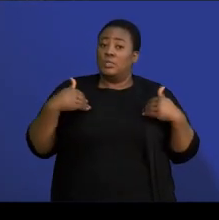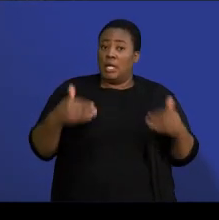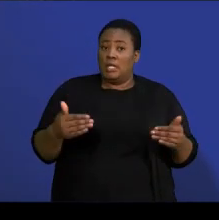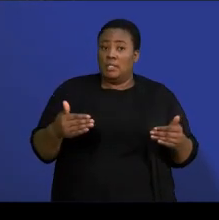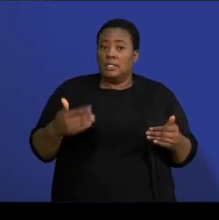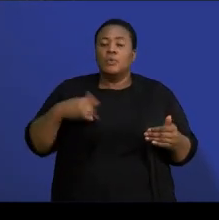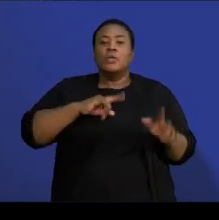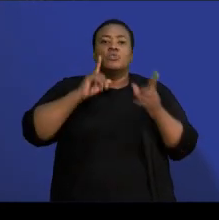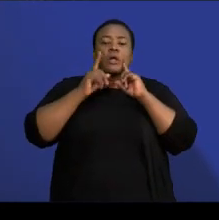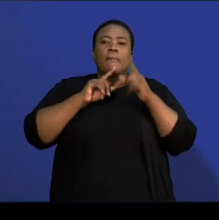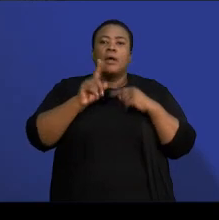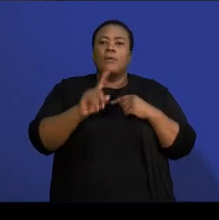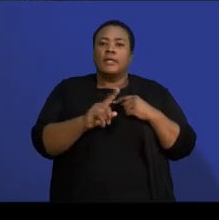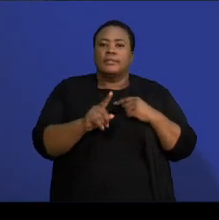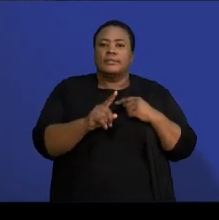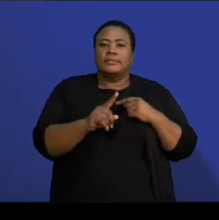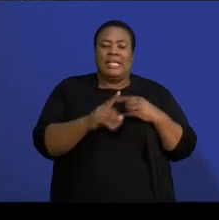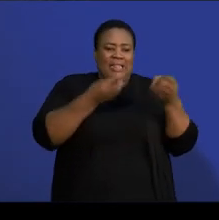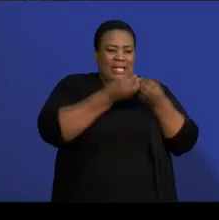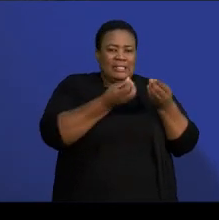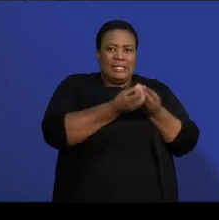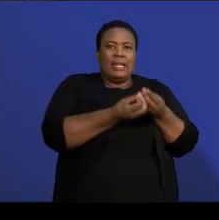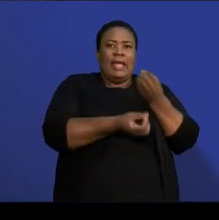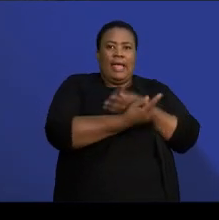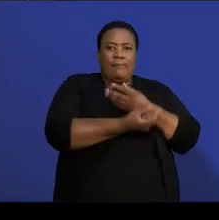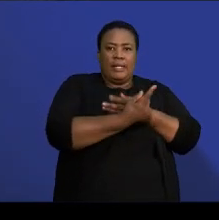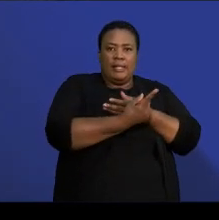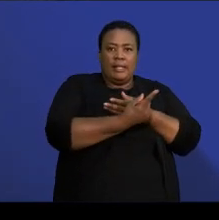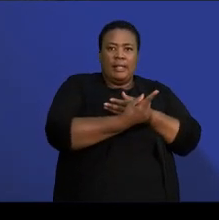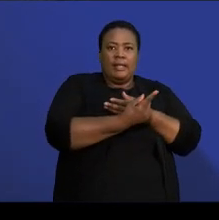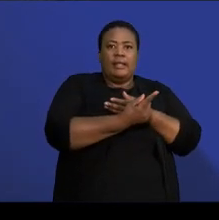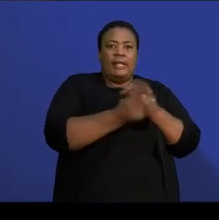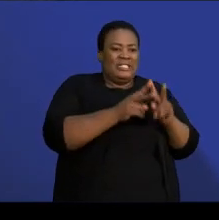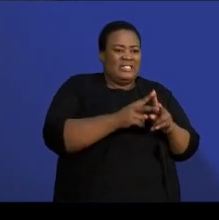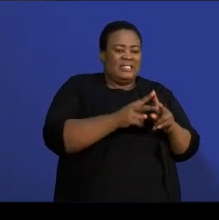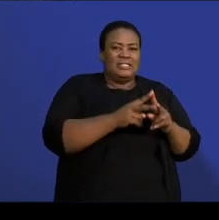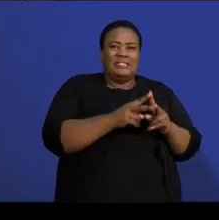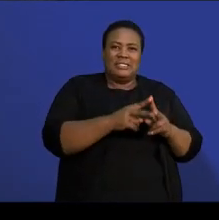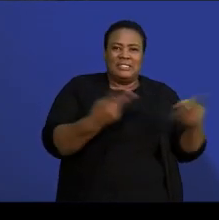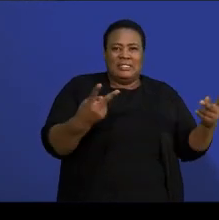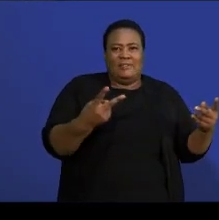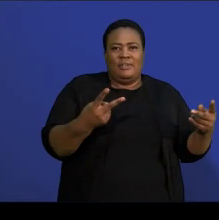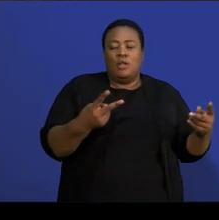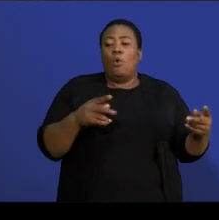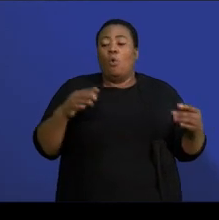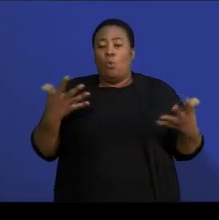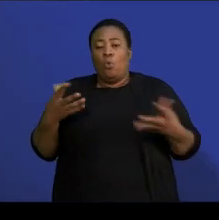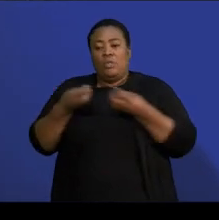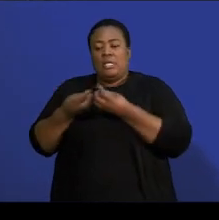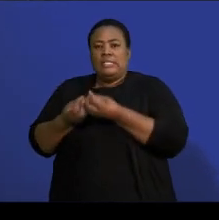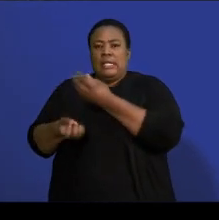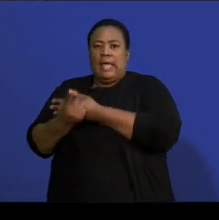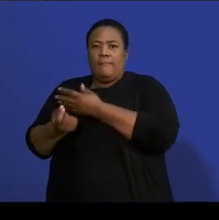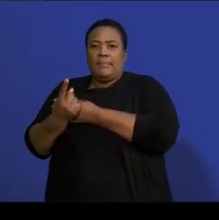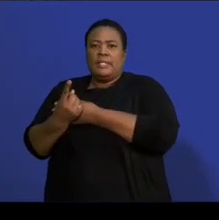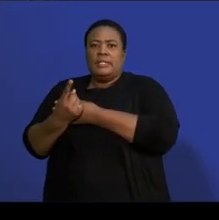about mutually exclusive events and independent events. So there is some connection between the two because they are both